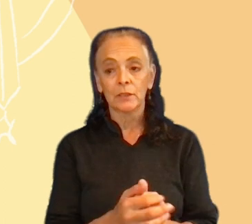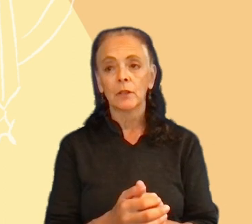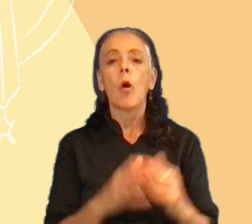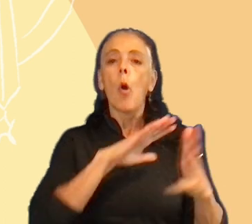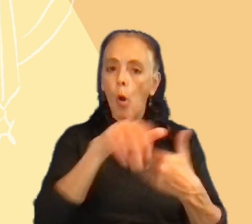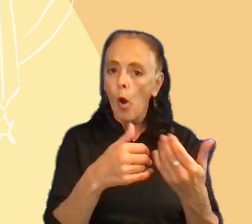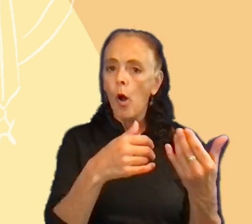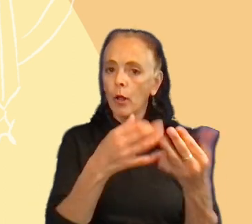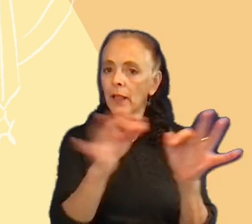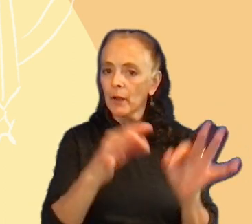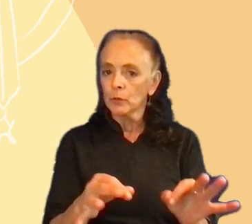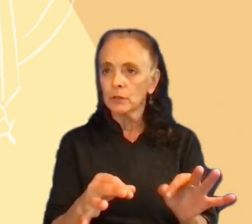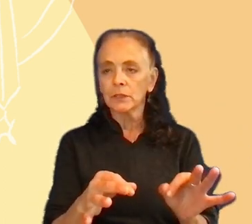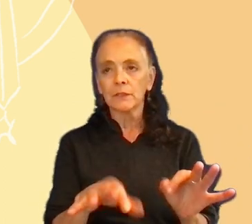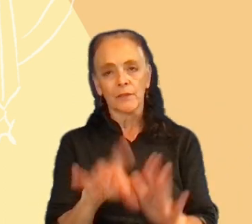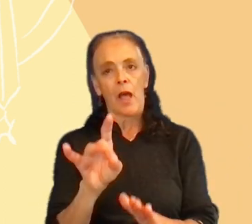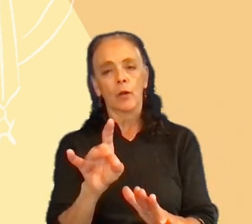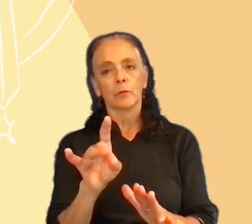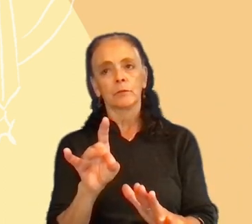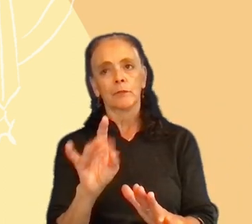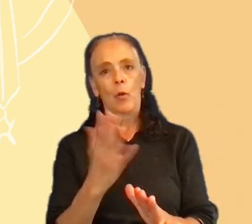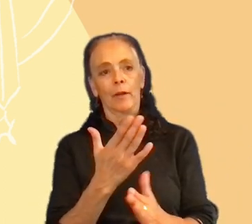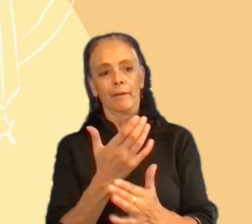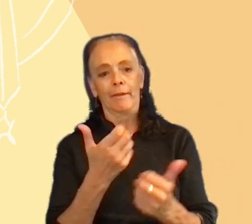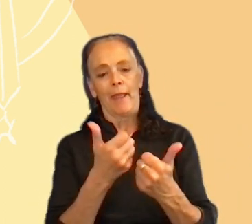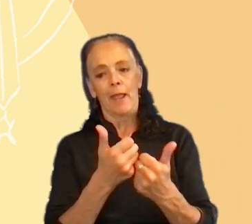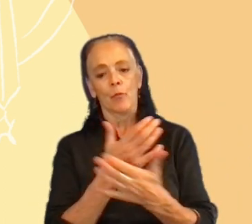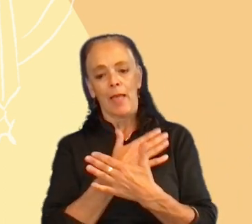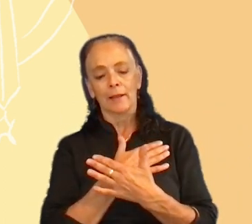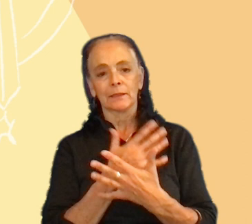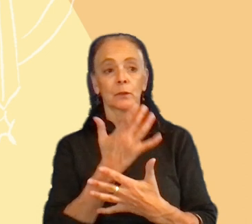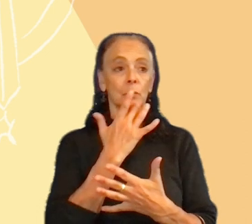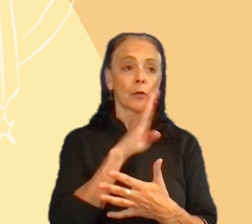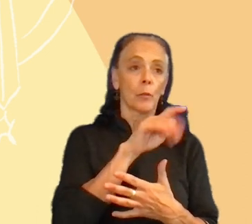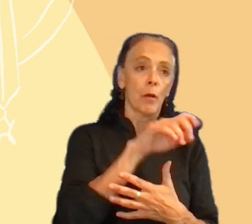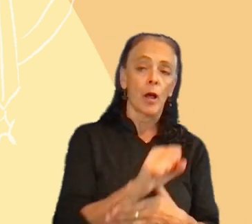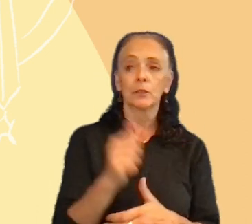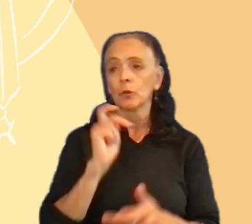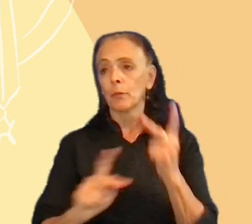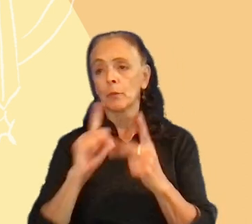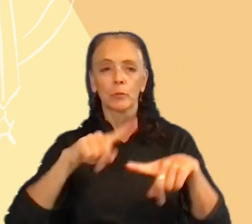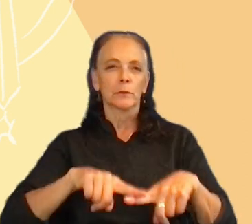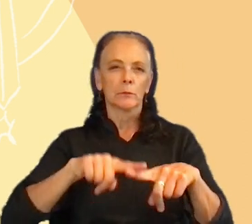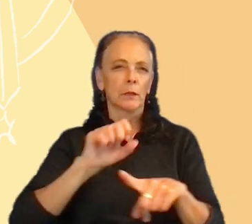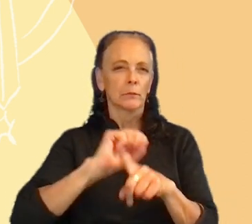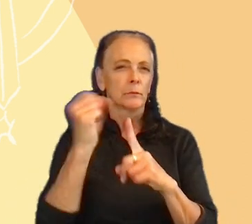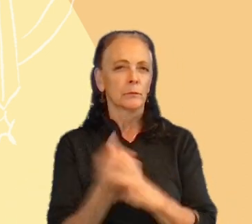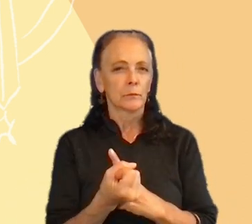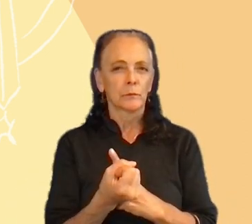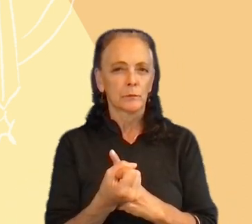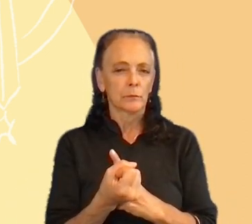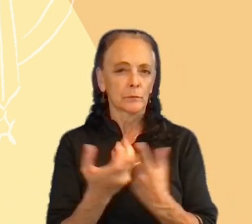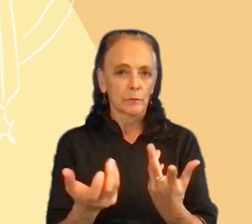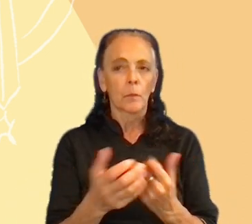they consider the Domino's a relaxing activity. They prefer to play bots or people depending on the context they are at the moment. They